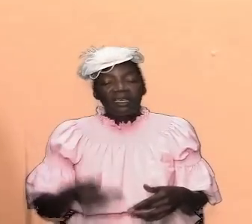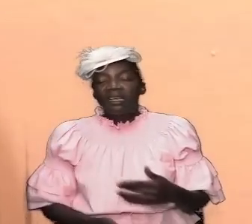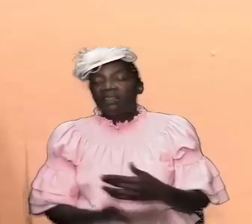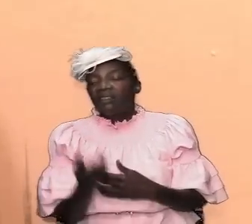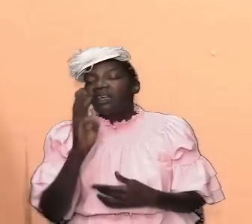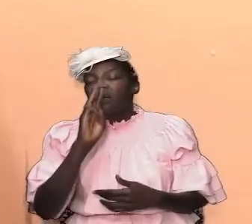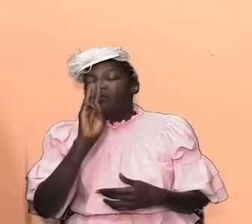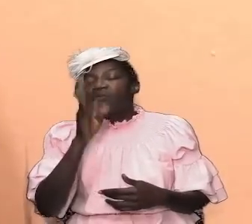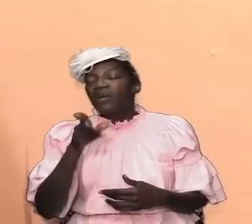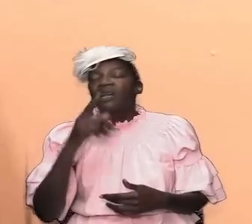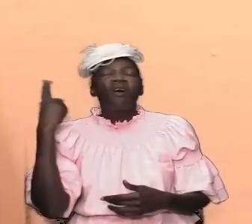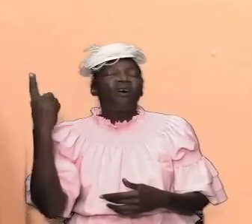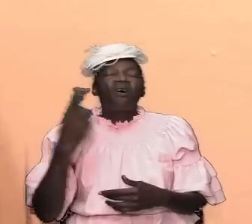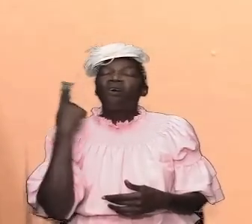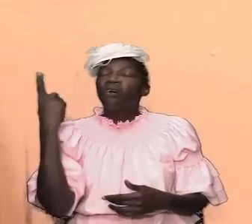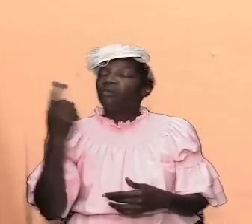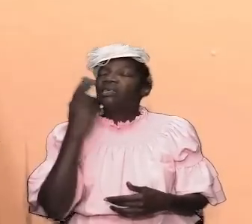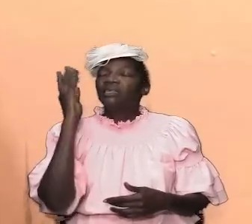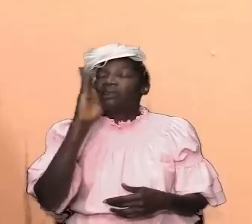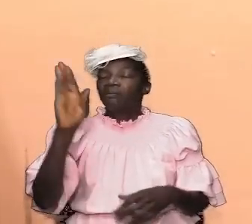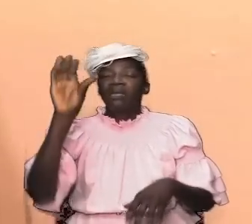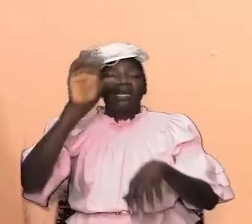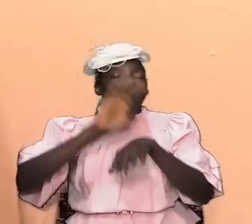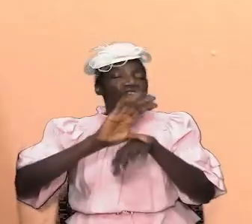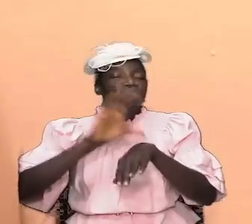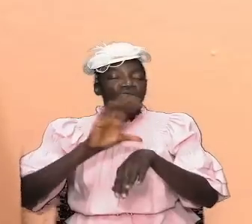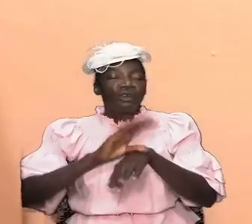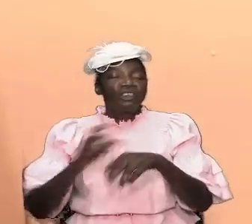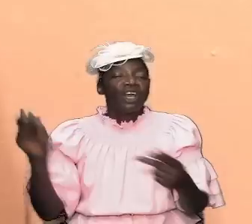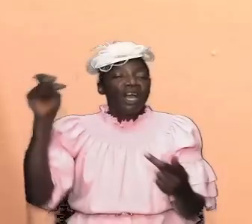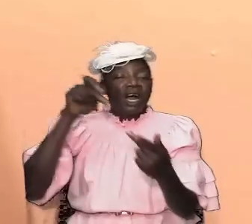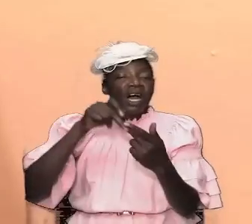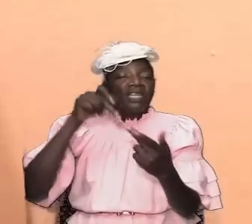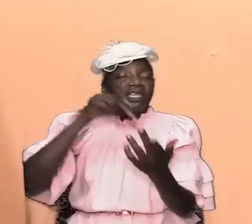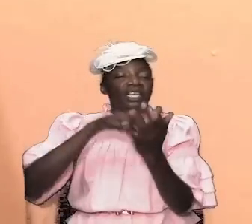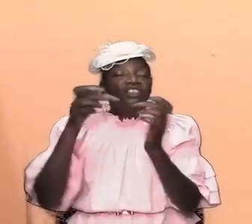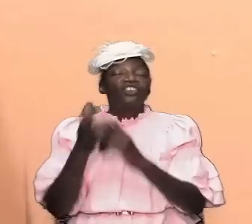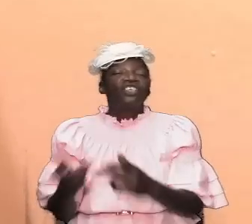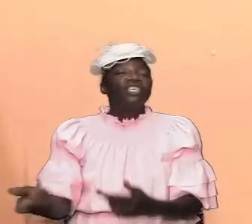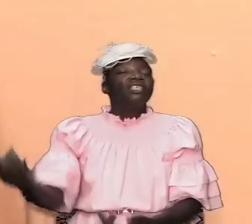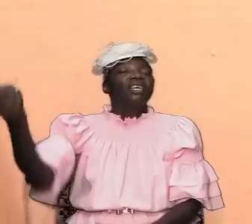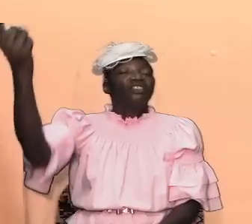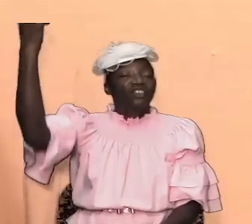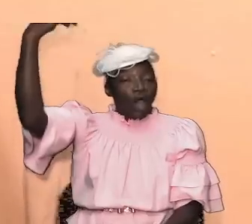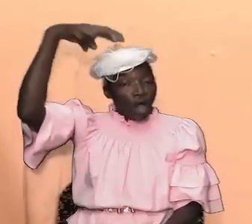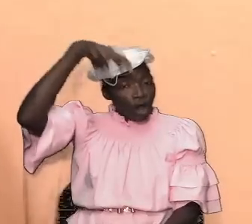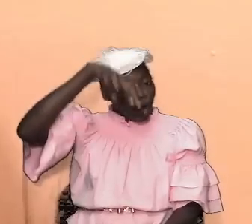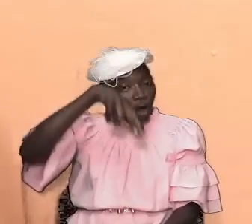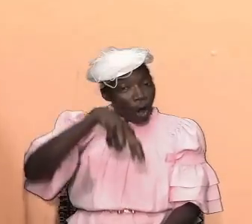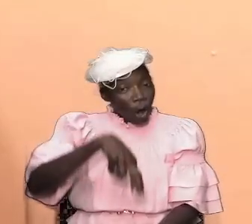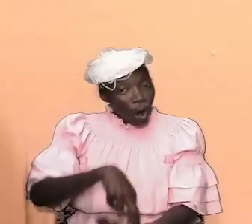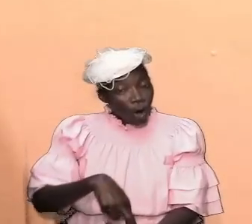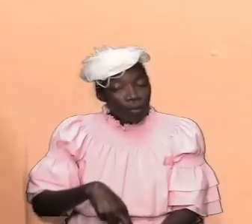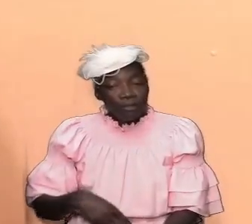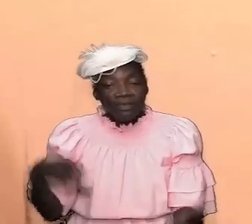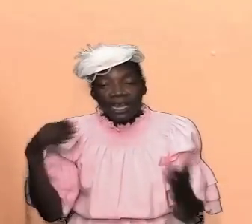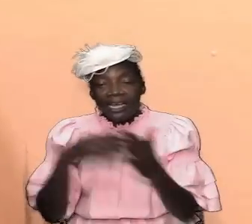will always be a church until jesus comes again this